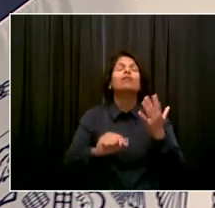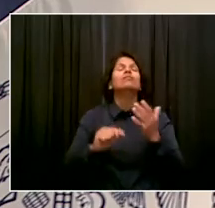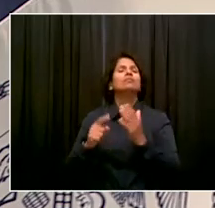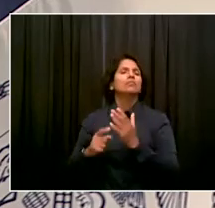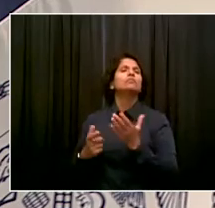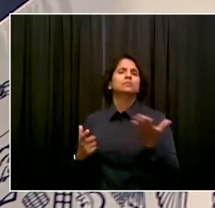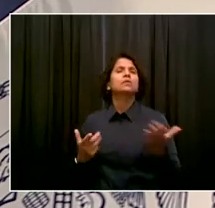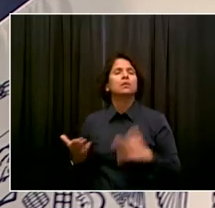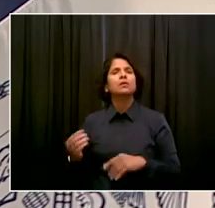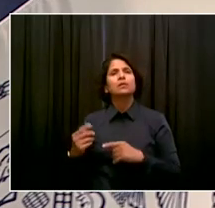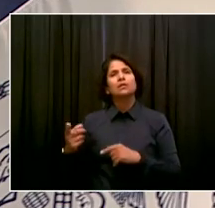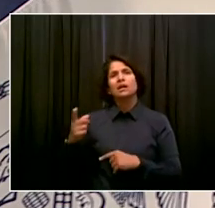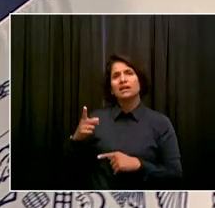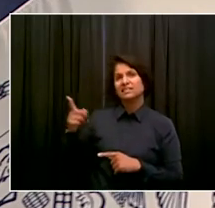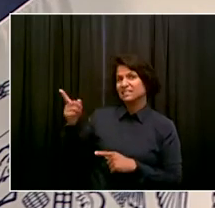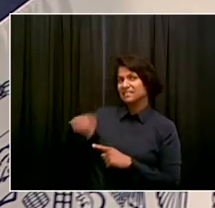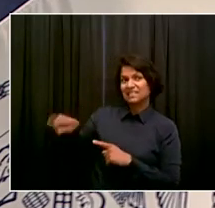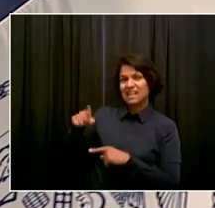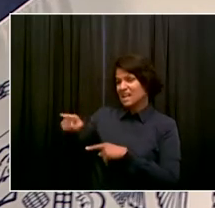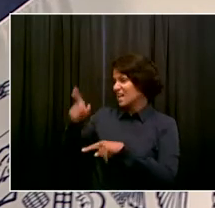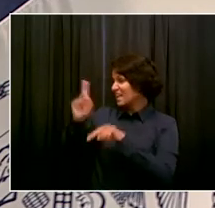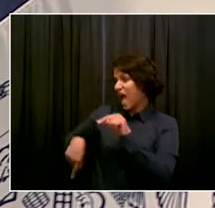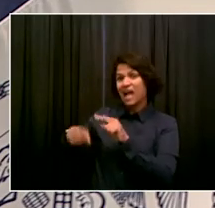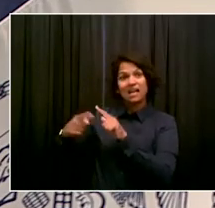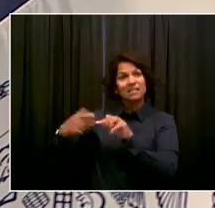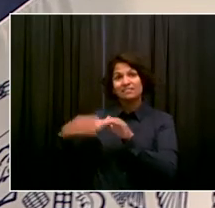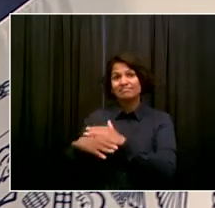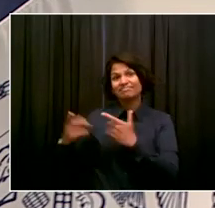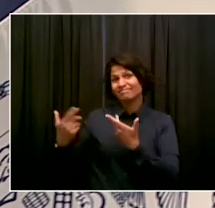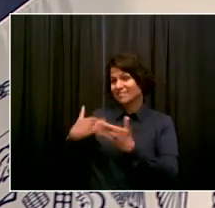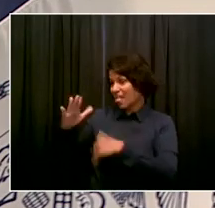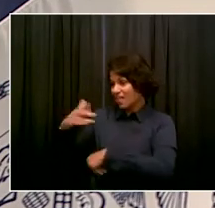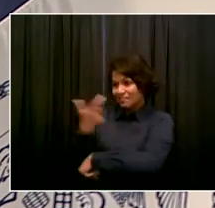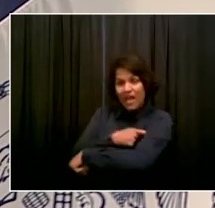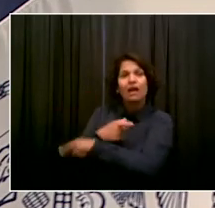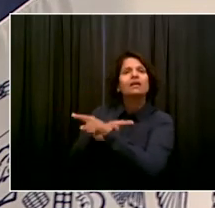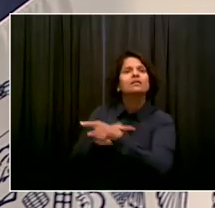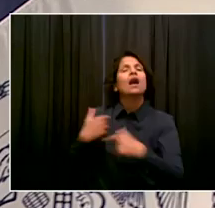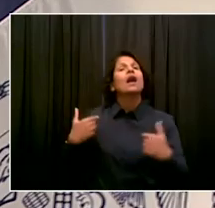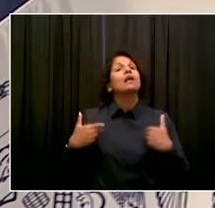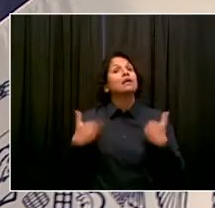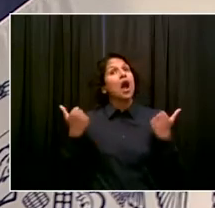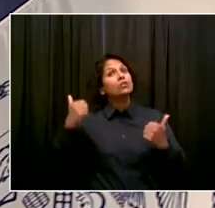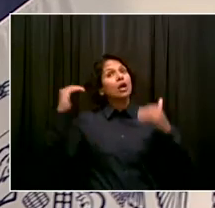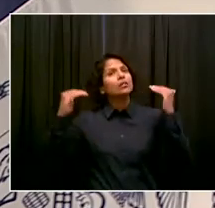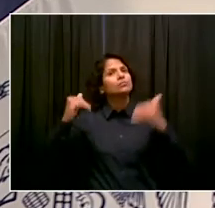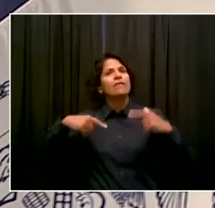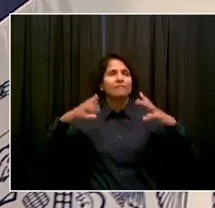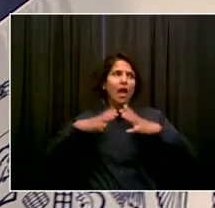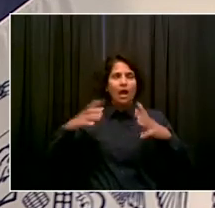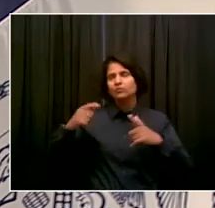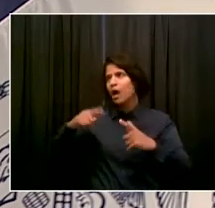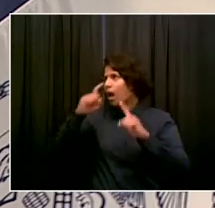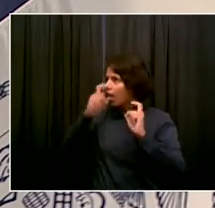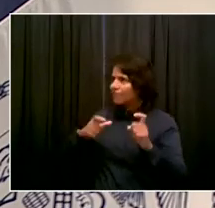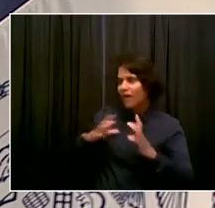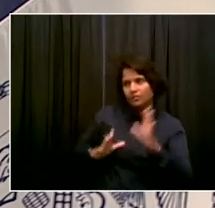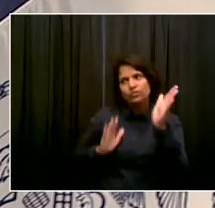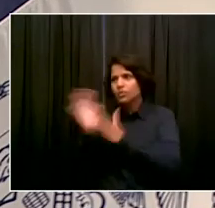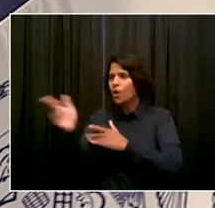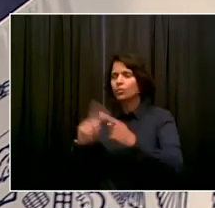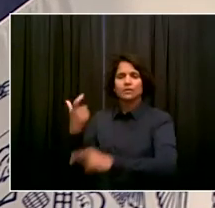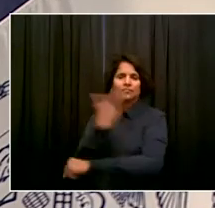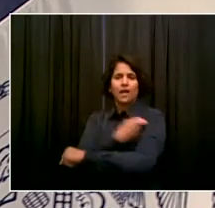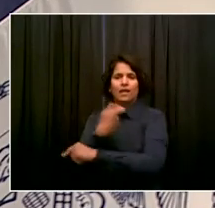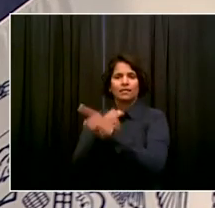if you're shut out of a lot of things you want to do. A lot of young people, including who work in restaurants and bars, want to go to restaurants and